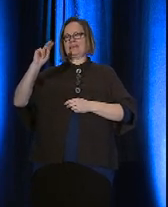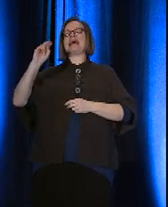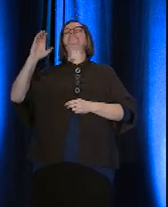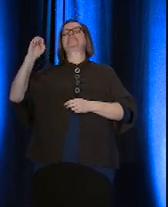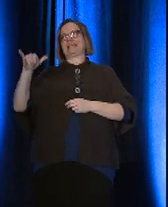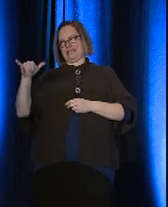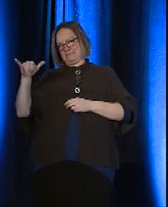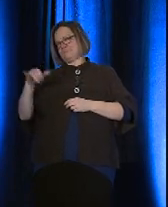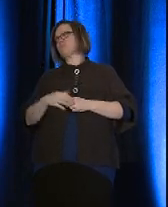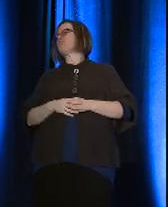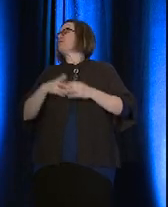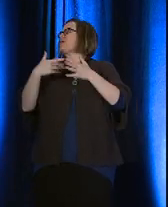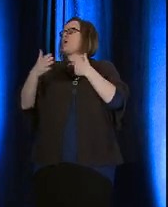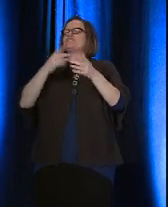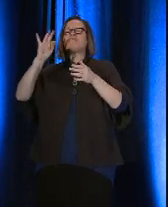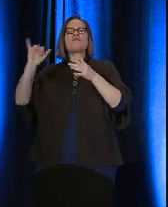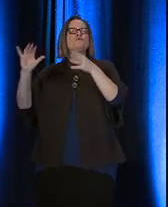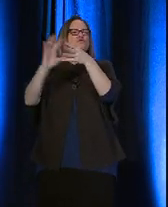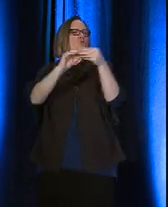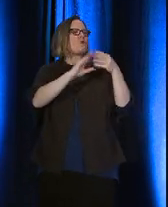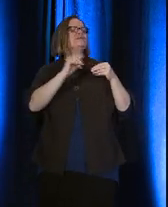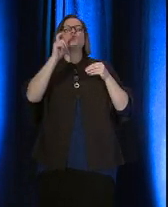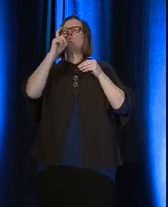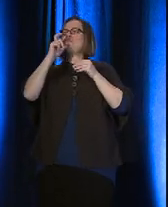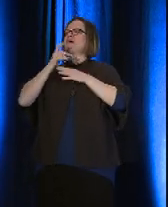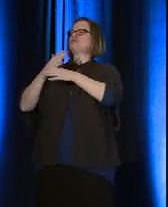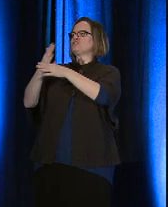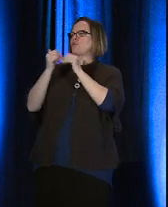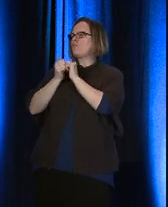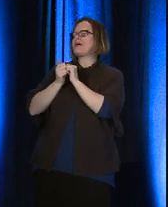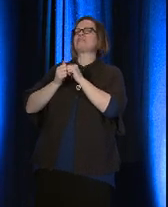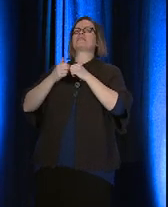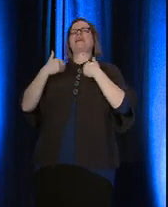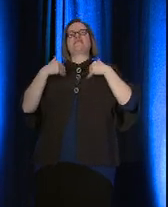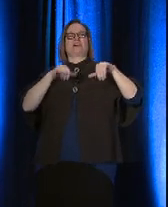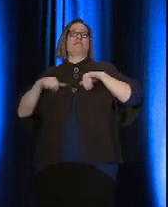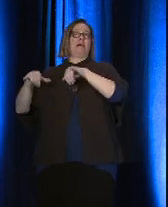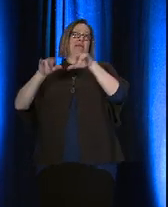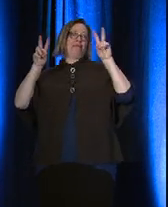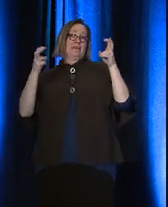or with whom, they share a common theme of generosity.